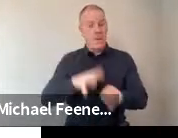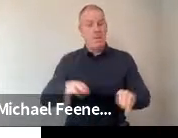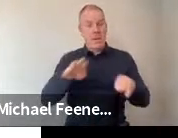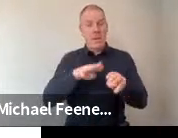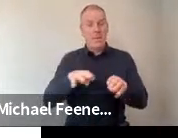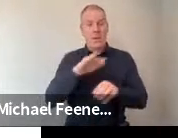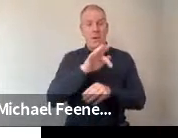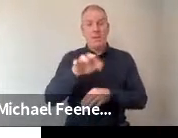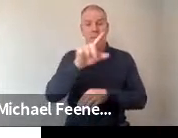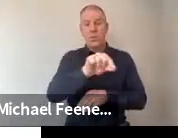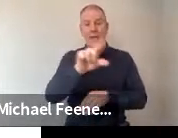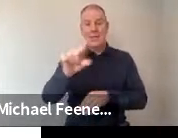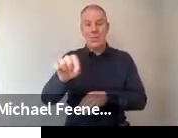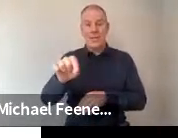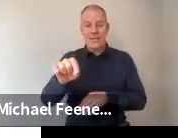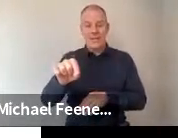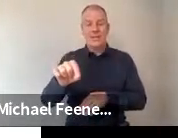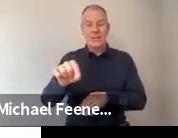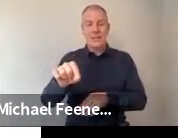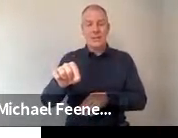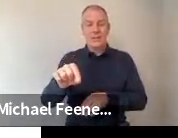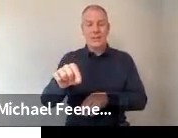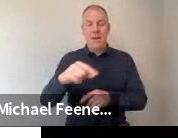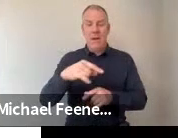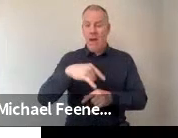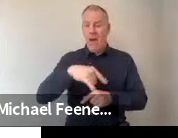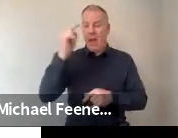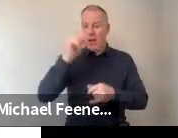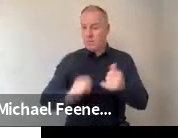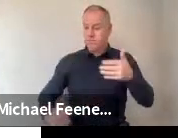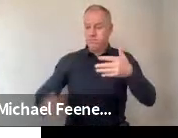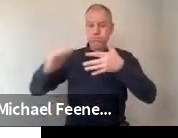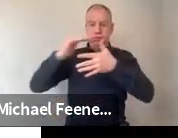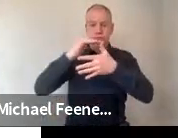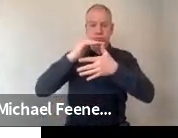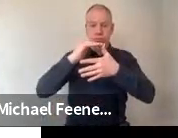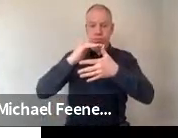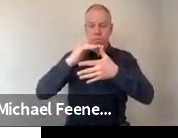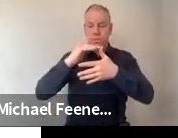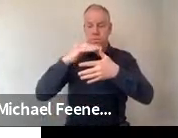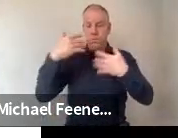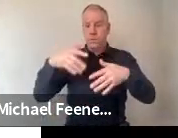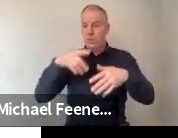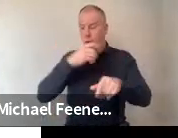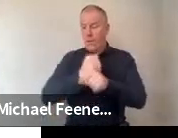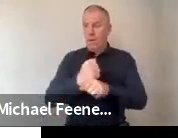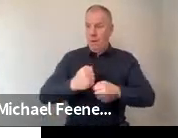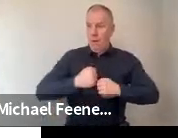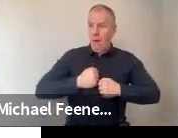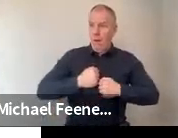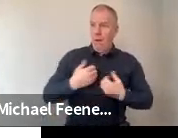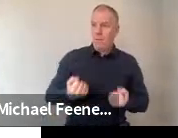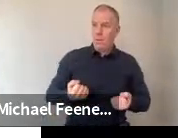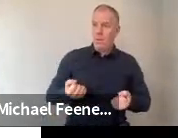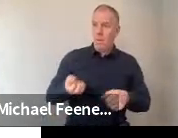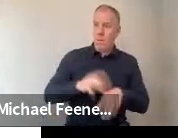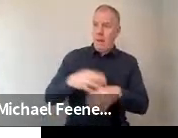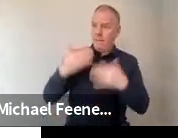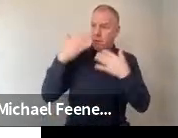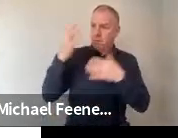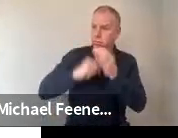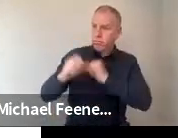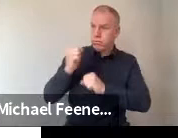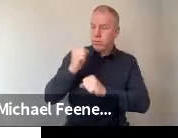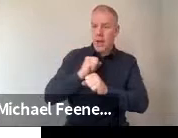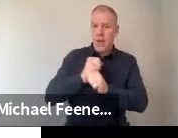2020 was at the highest level in terms of their feeling well informed about science compared